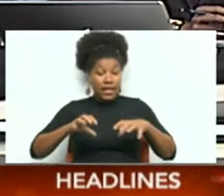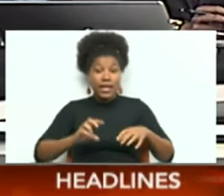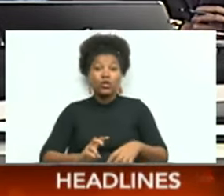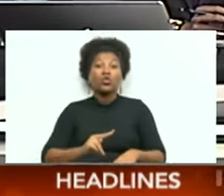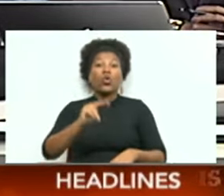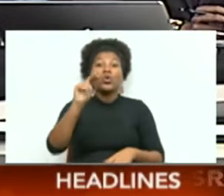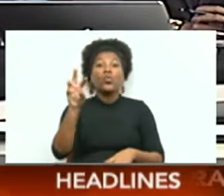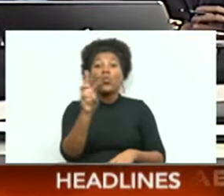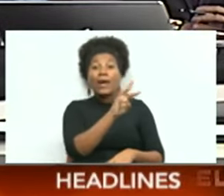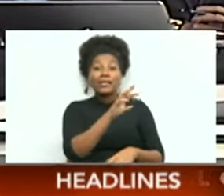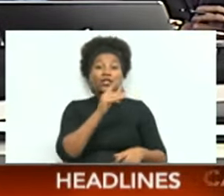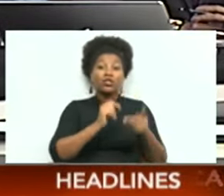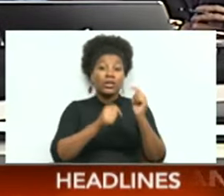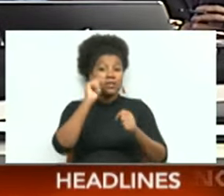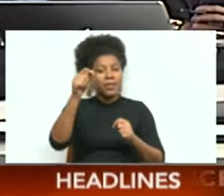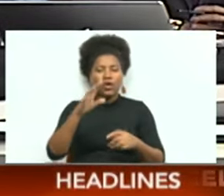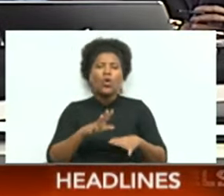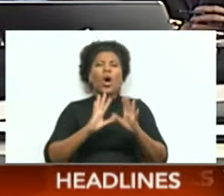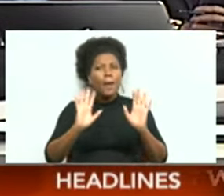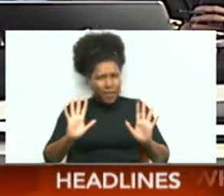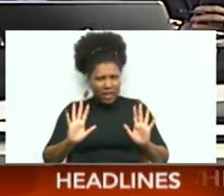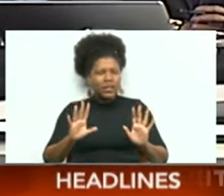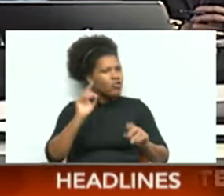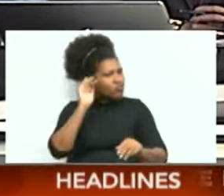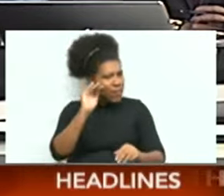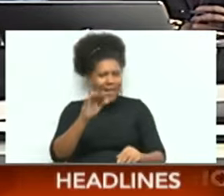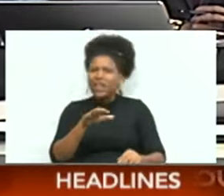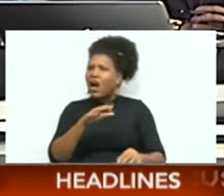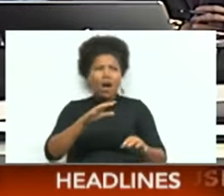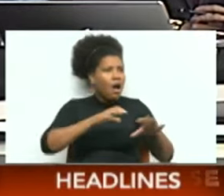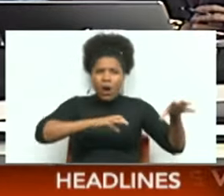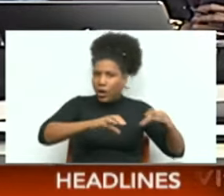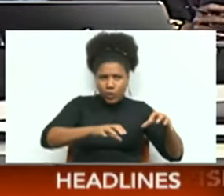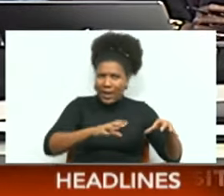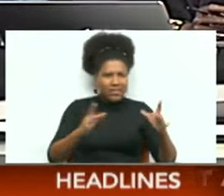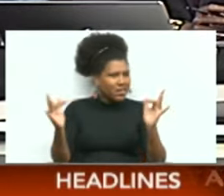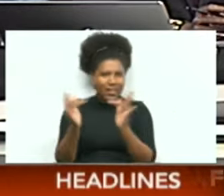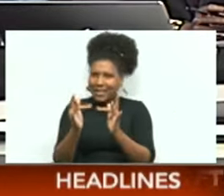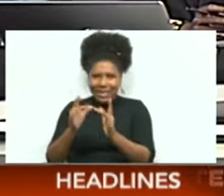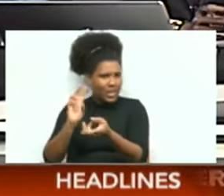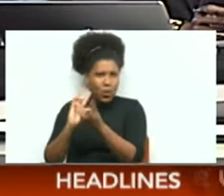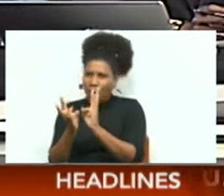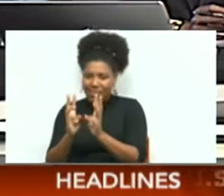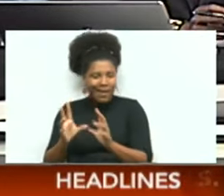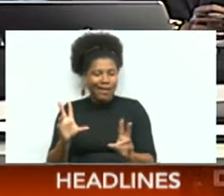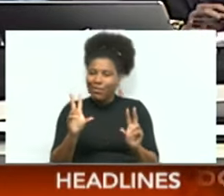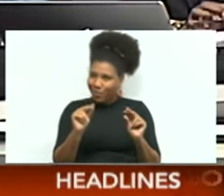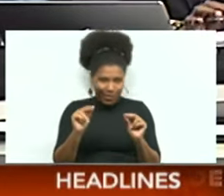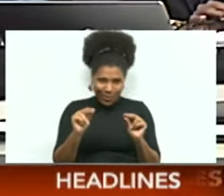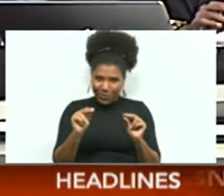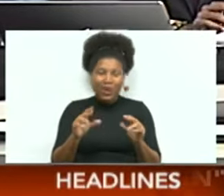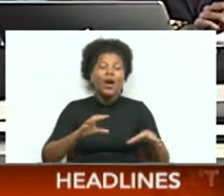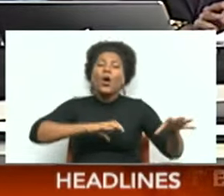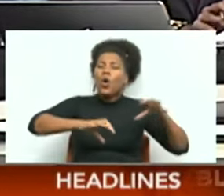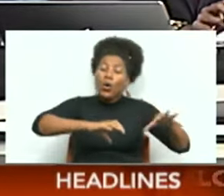reminder that our weather does not dictate earthquakes. There's no such thing as earthquake weather. It can happen at any point in time during the day or night.